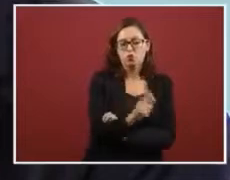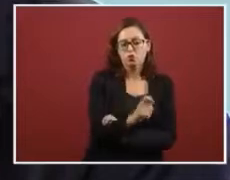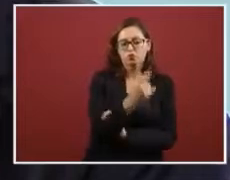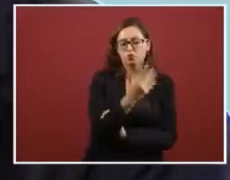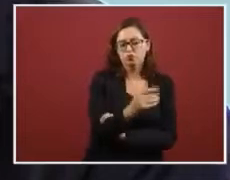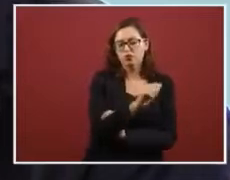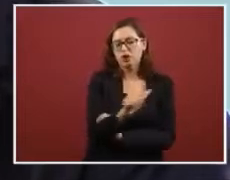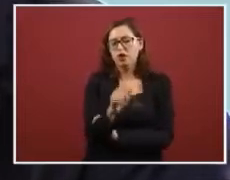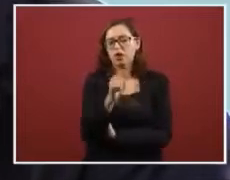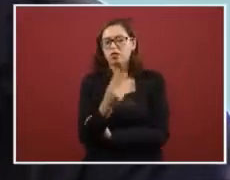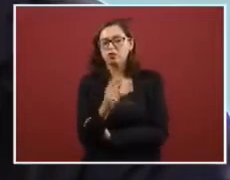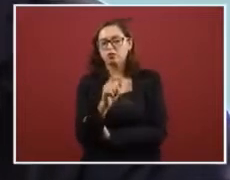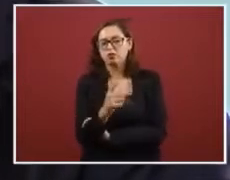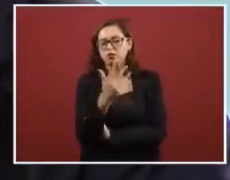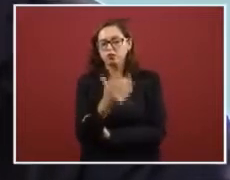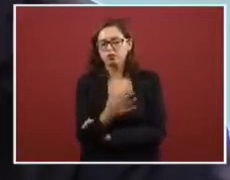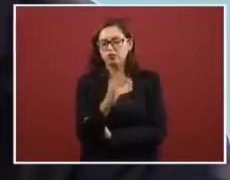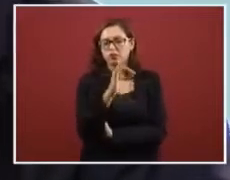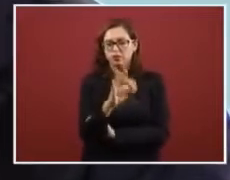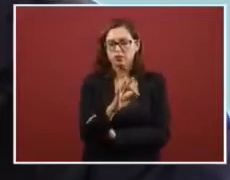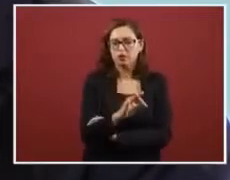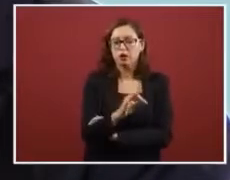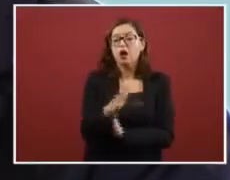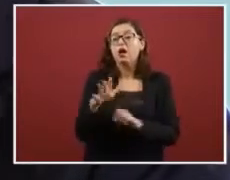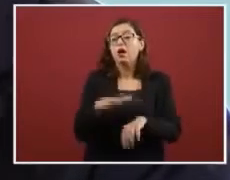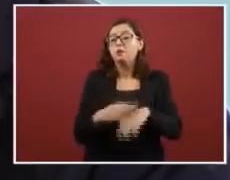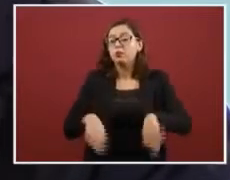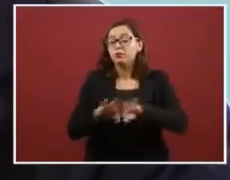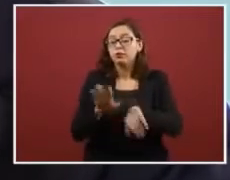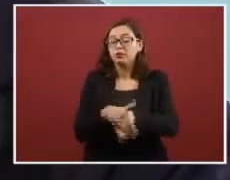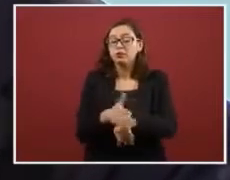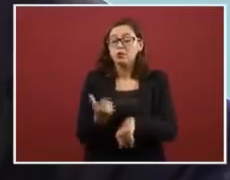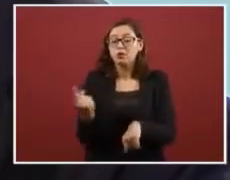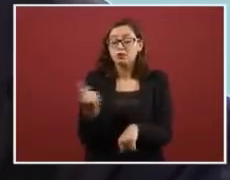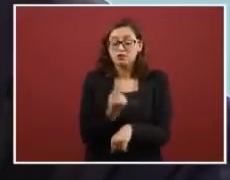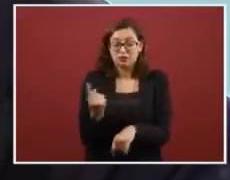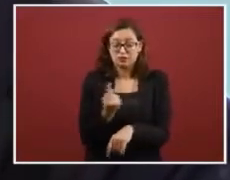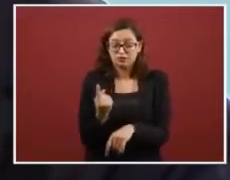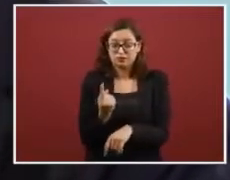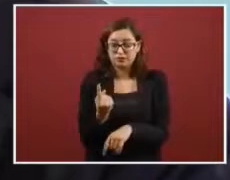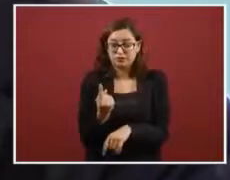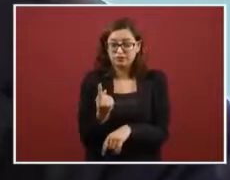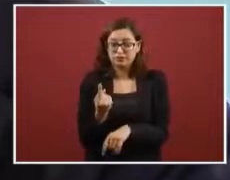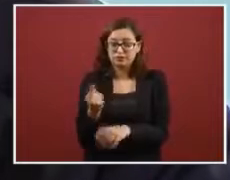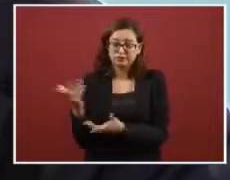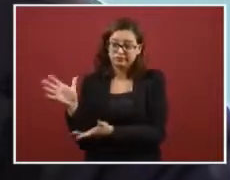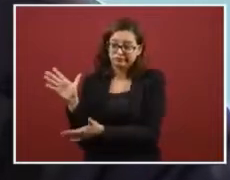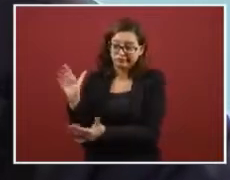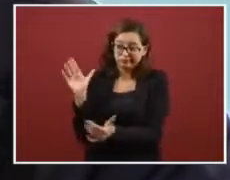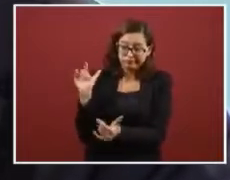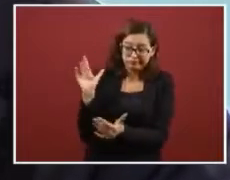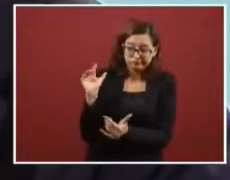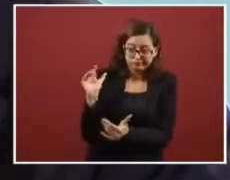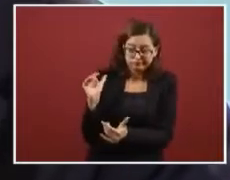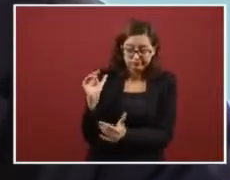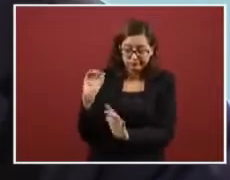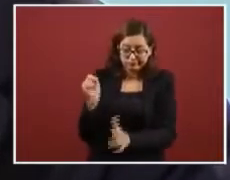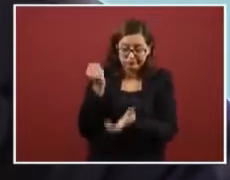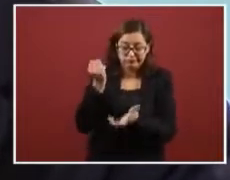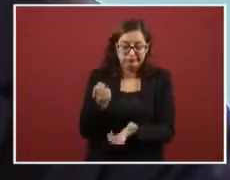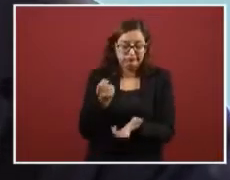it's 1.5 to 2.5 why is this relevant because the income is